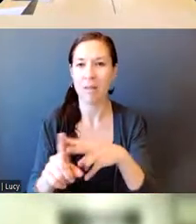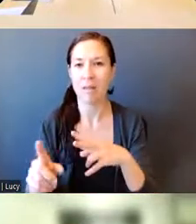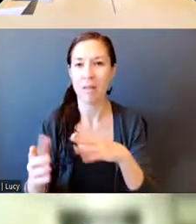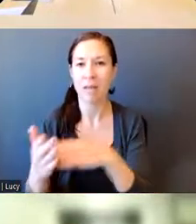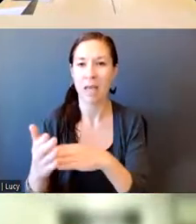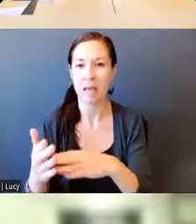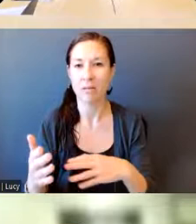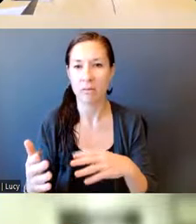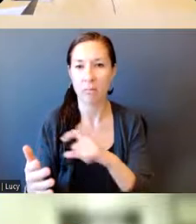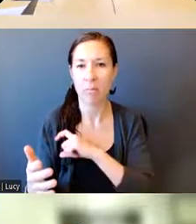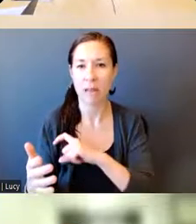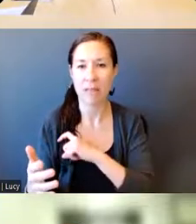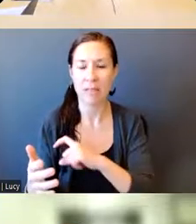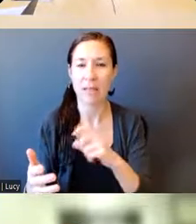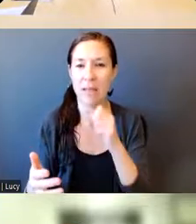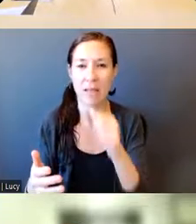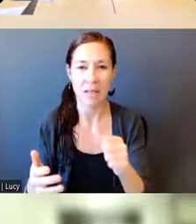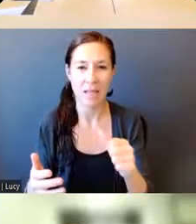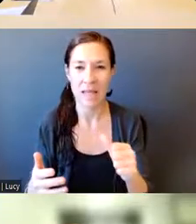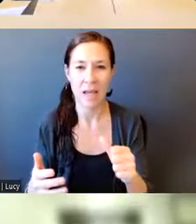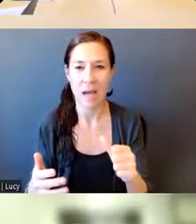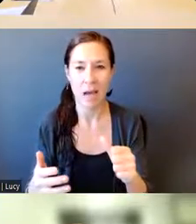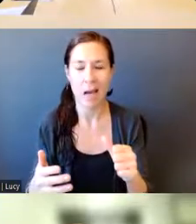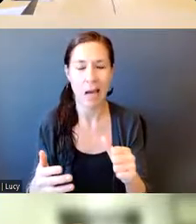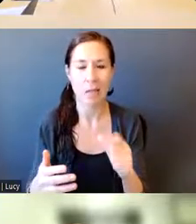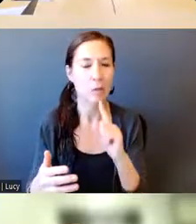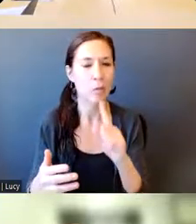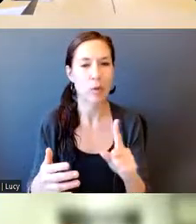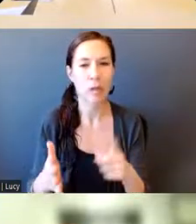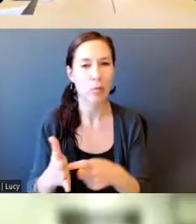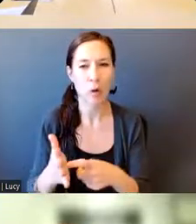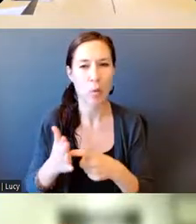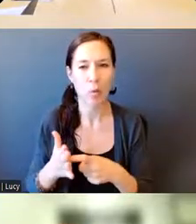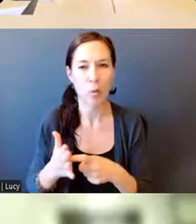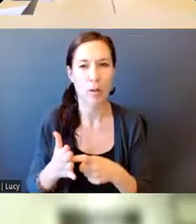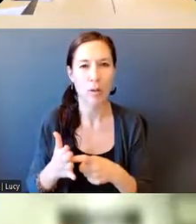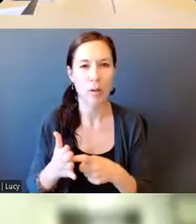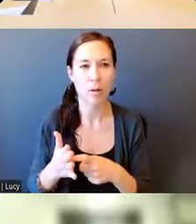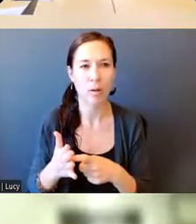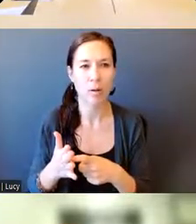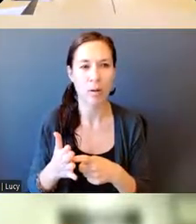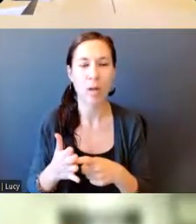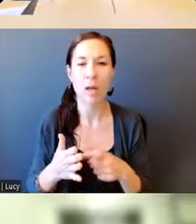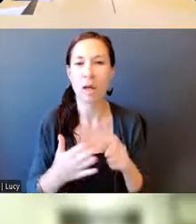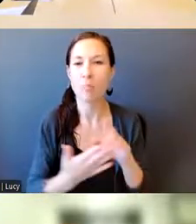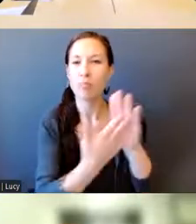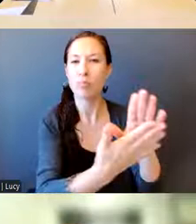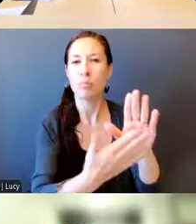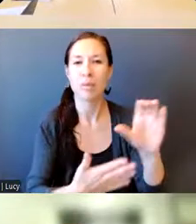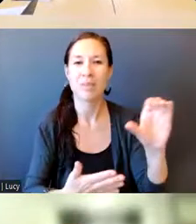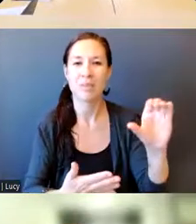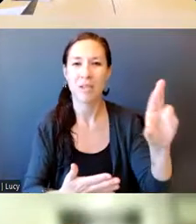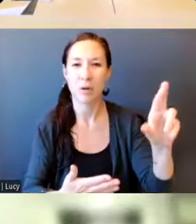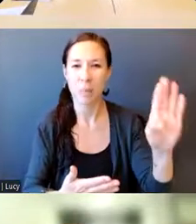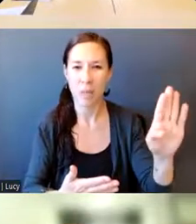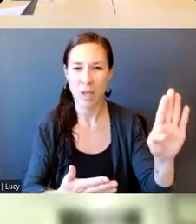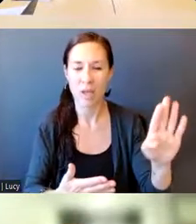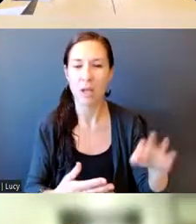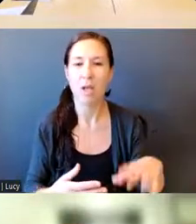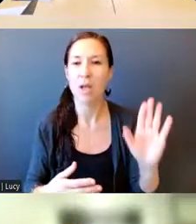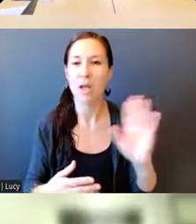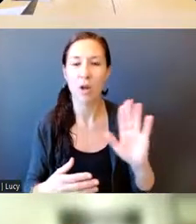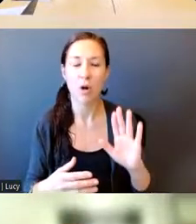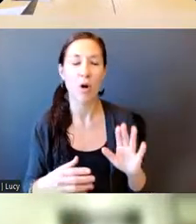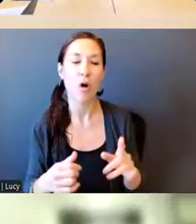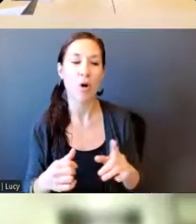to have a conversation happen with, come before the civilian review board, they need to have a conversation with our community and with the